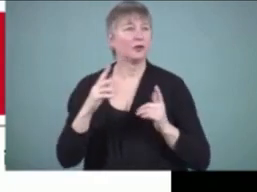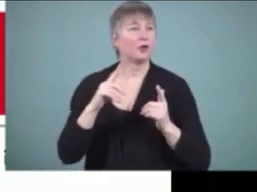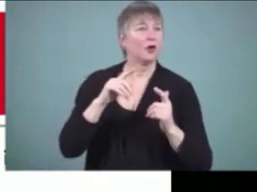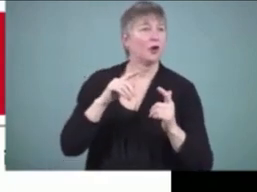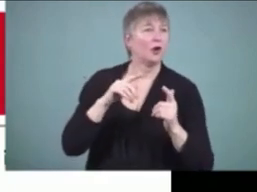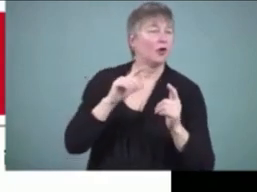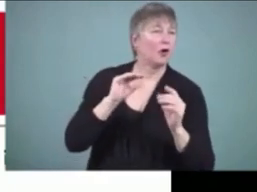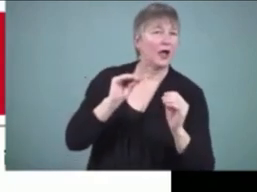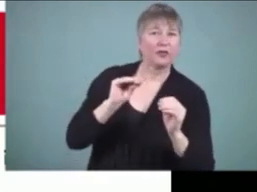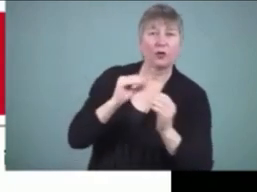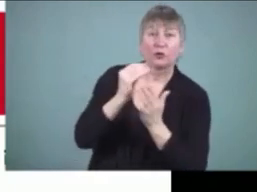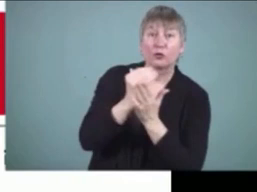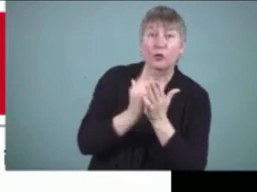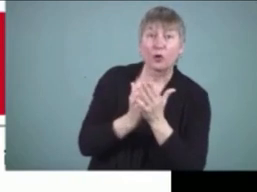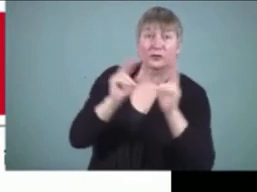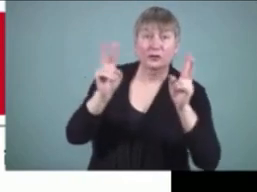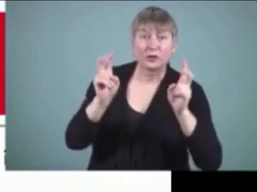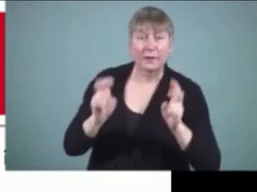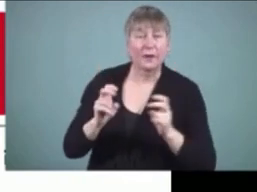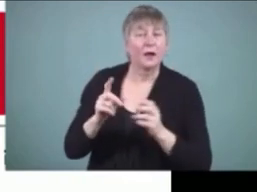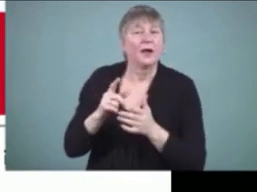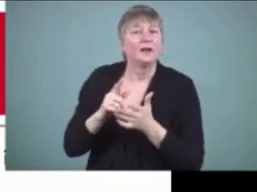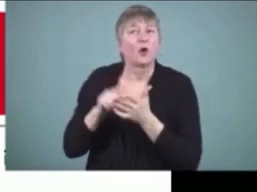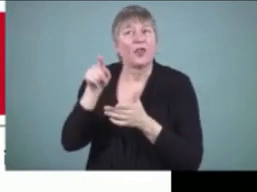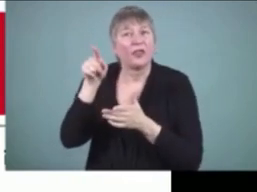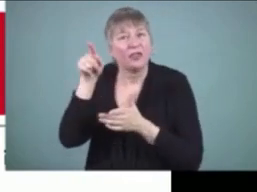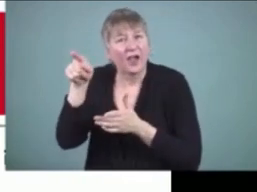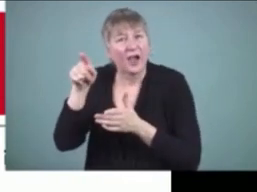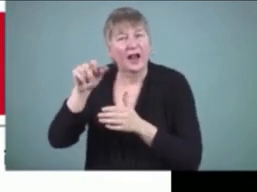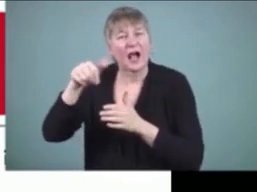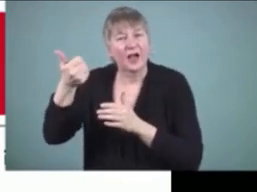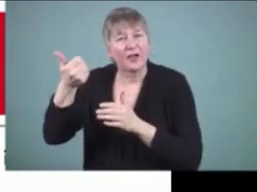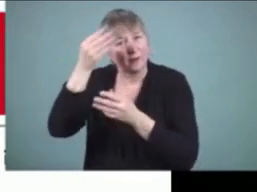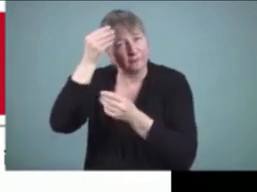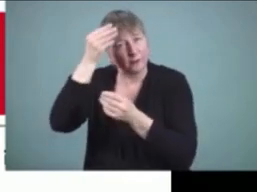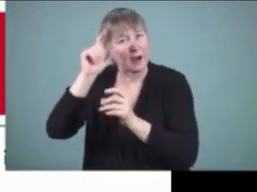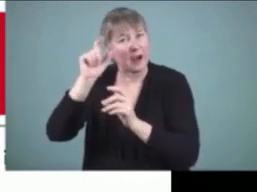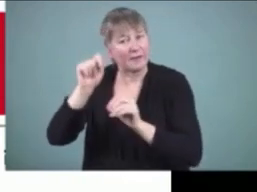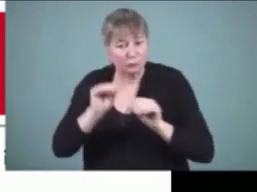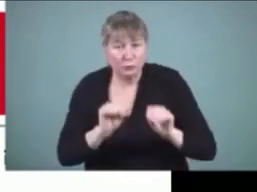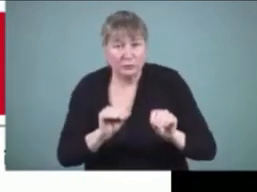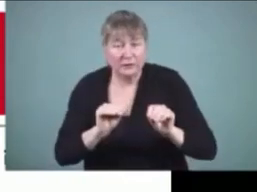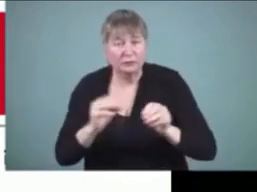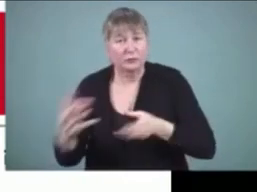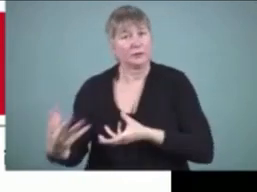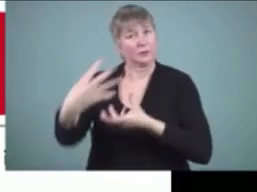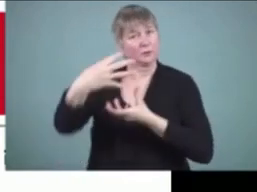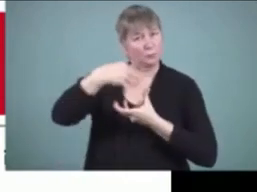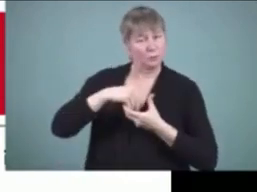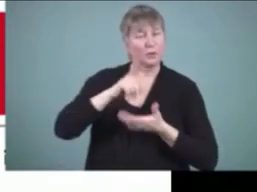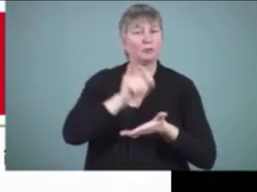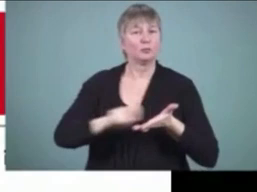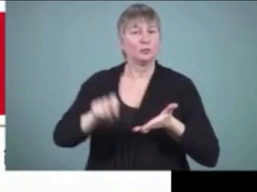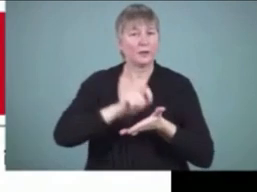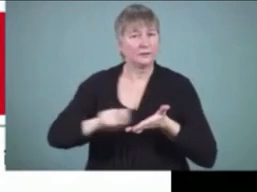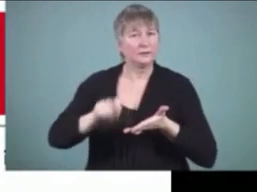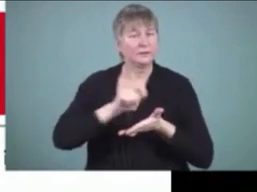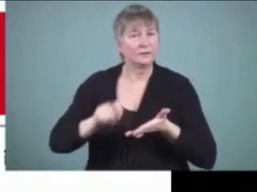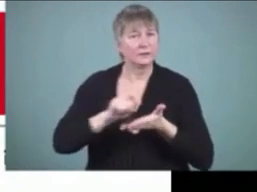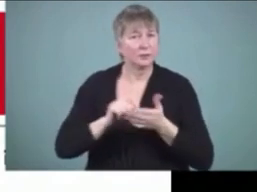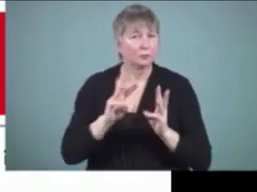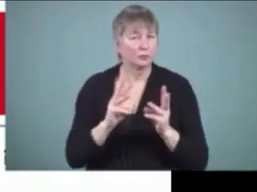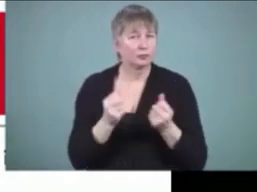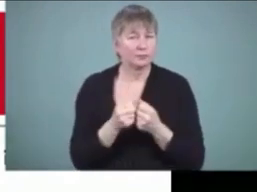is, the things that need to be taught can be embedded in a process approach. And the fourth